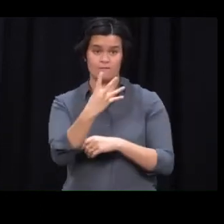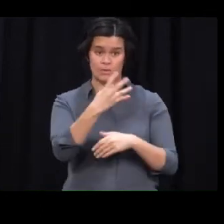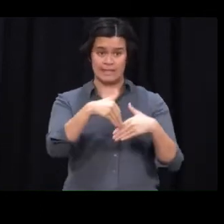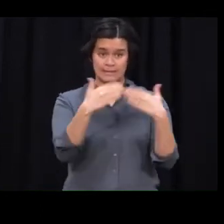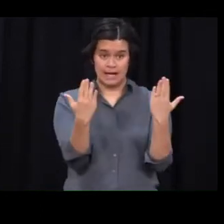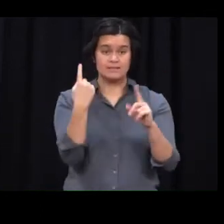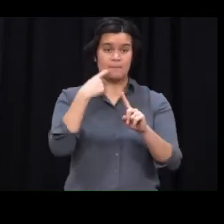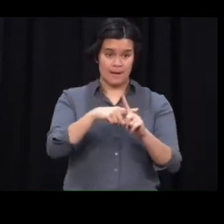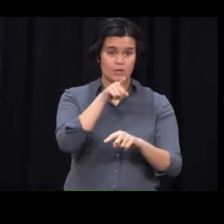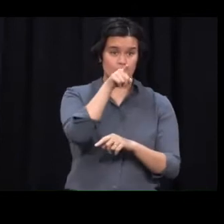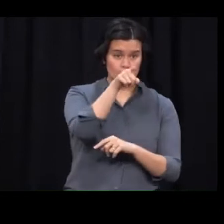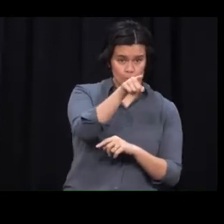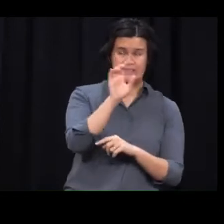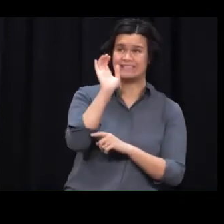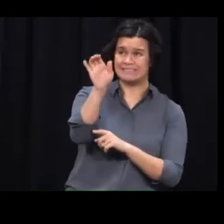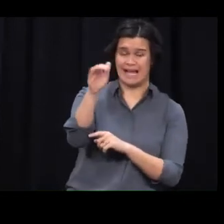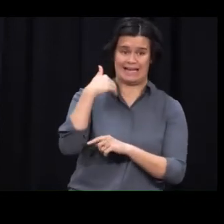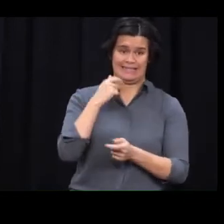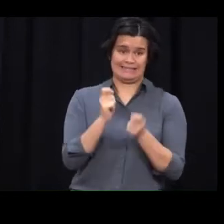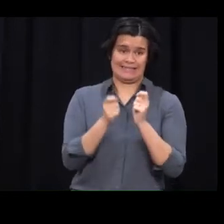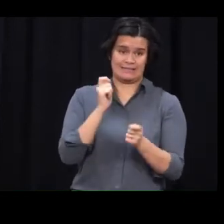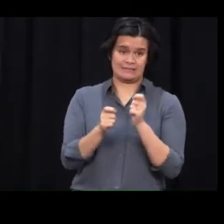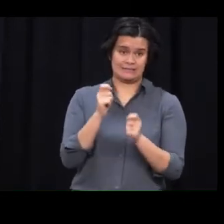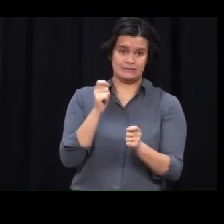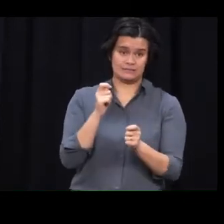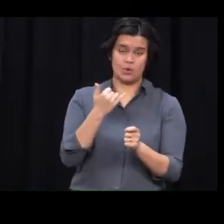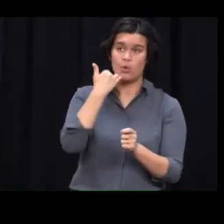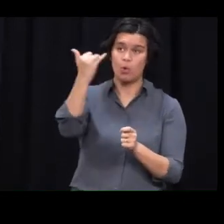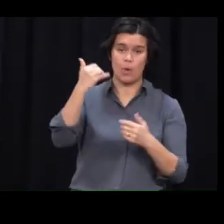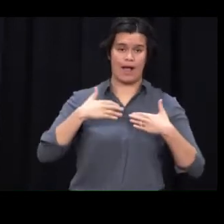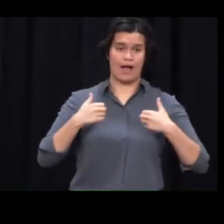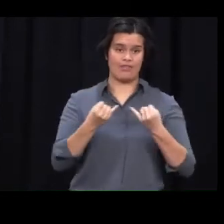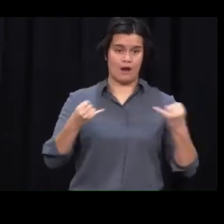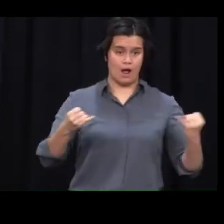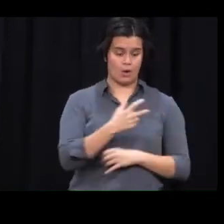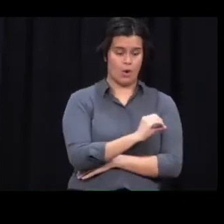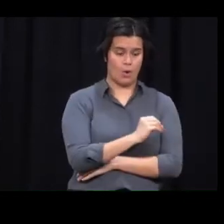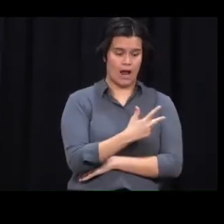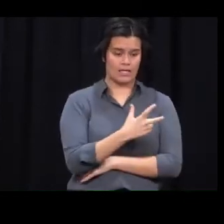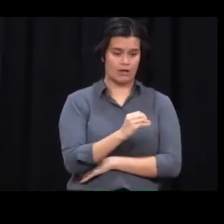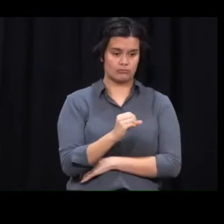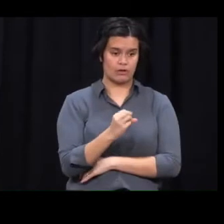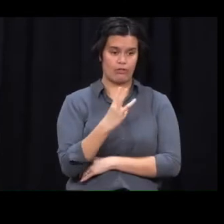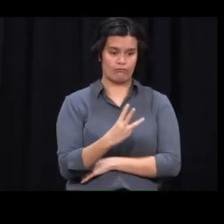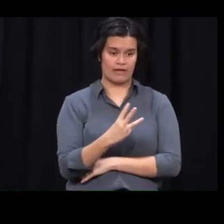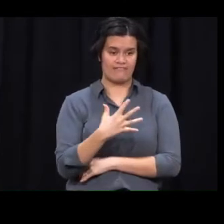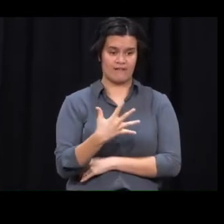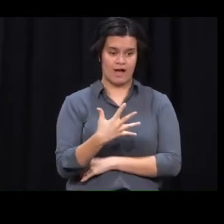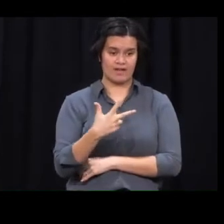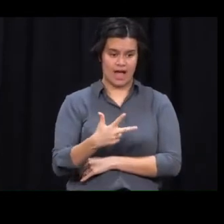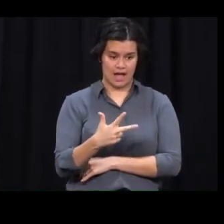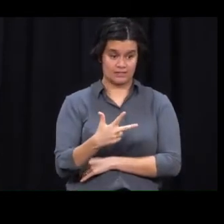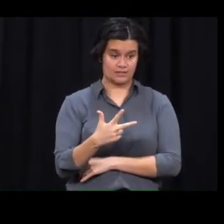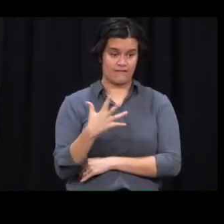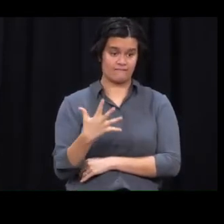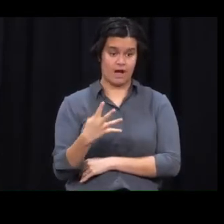or on days 5 and 12. The best thing to do is to call Healthline on 0800 358 5453